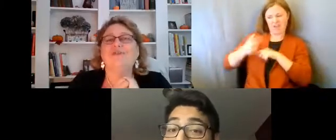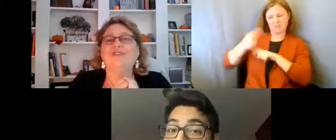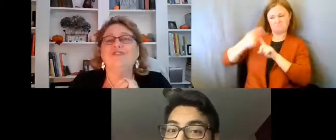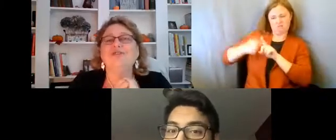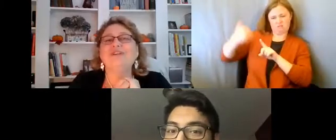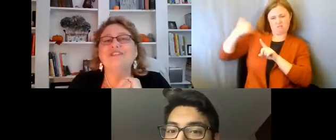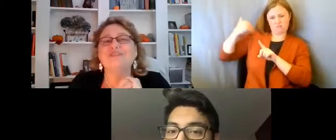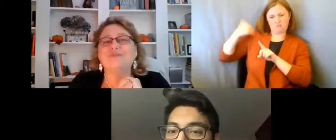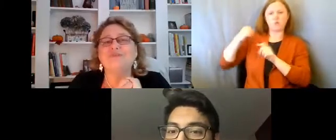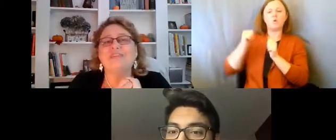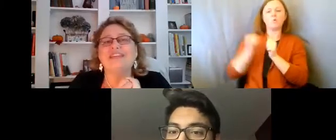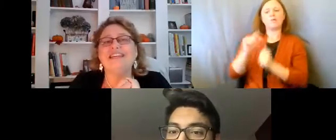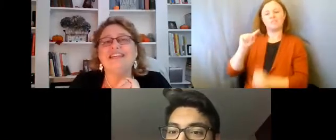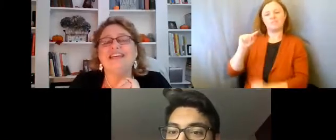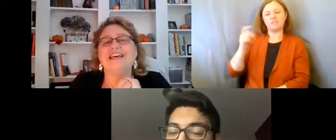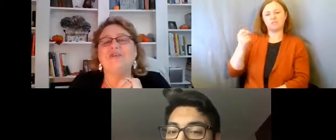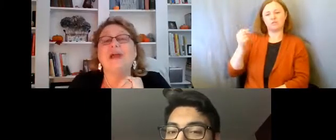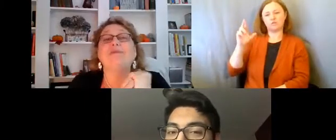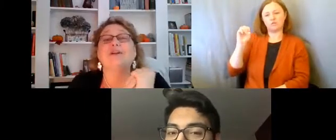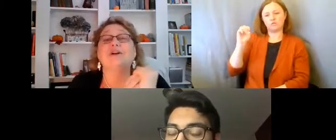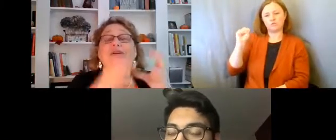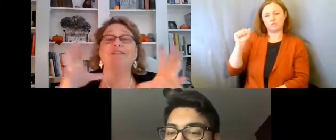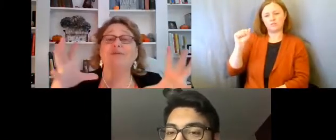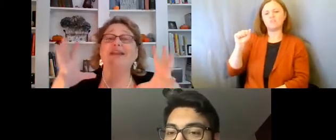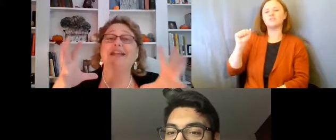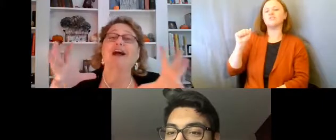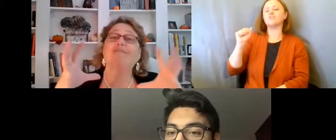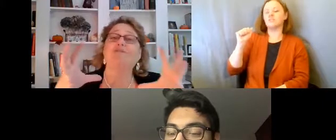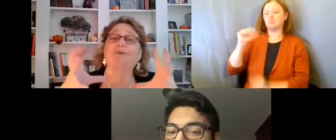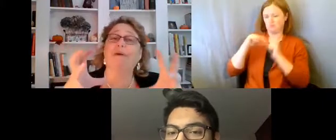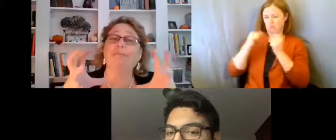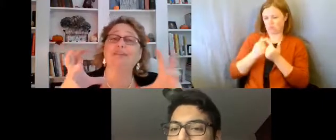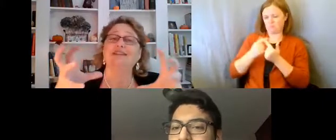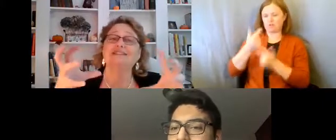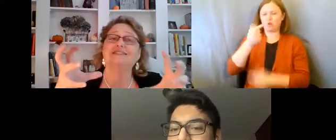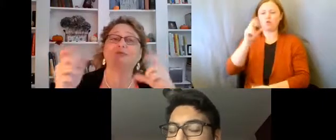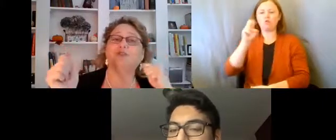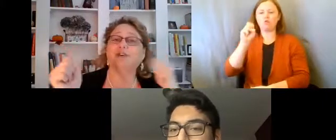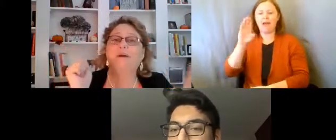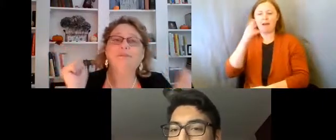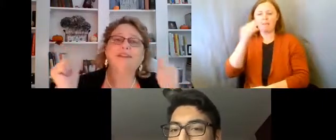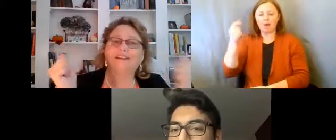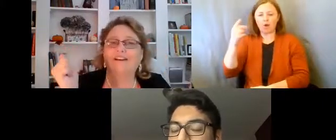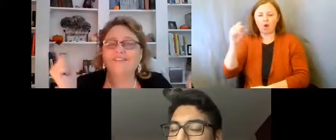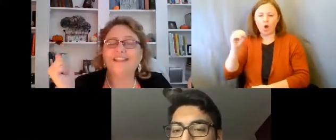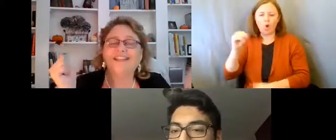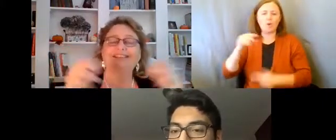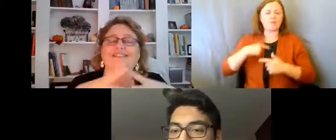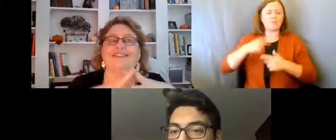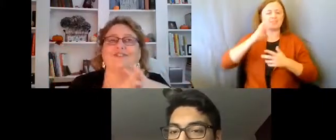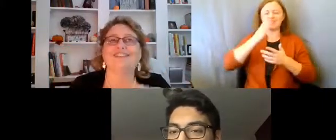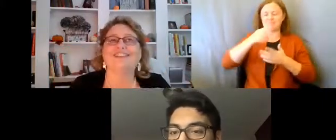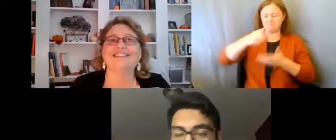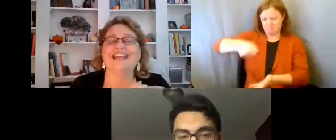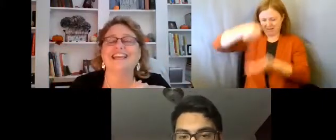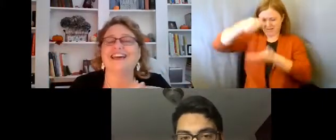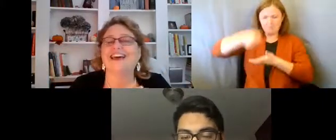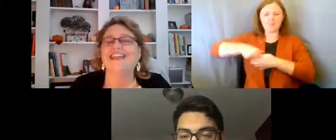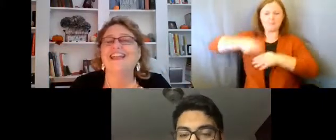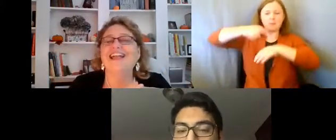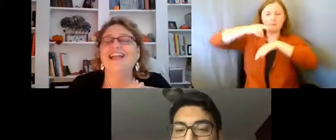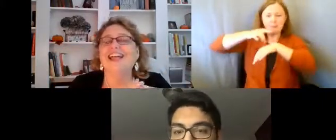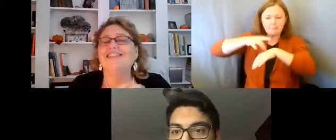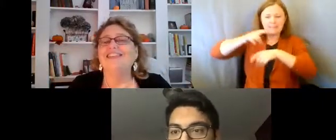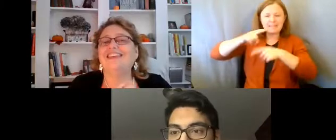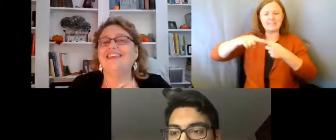with Teresa's group, they did a grab-and-go and everybody got free pumpkins and free pumpkin carving kits and different things like